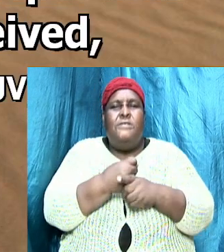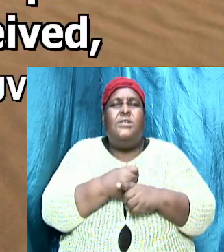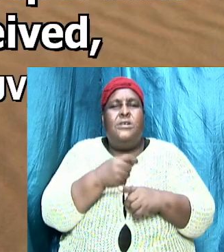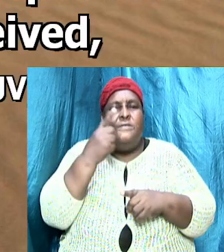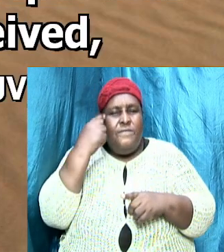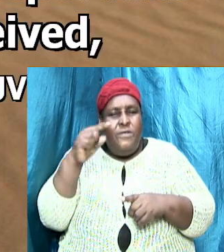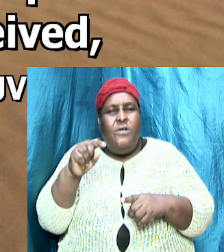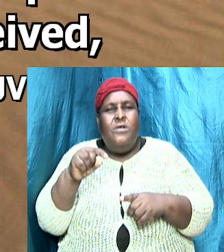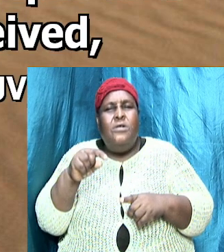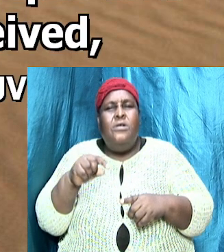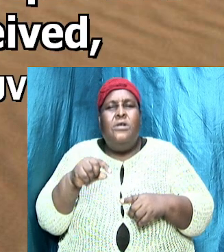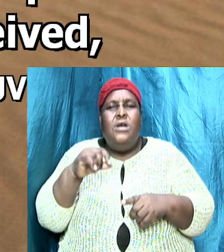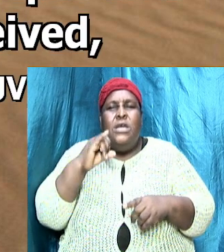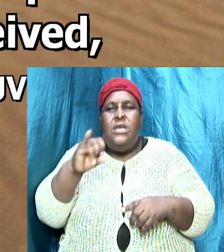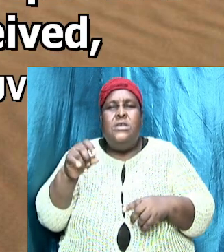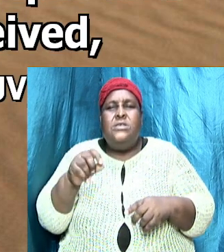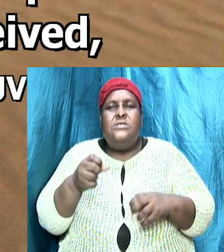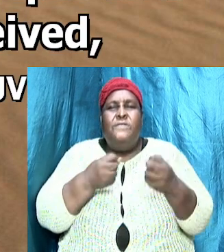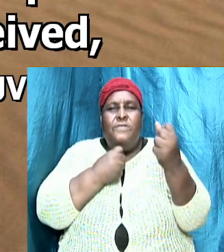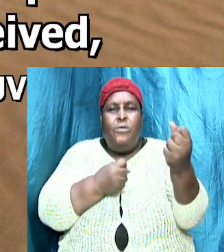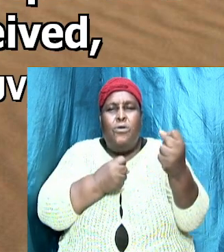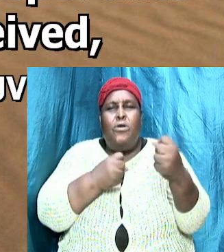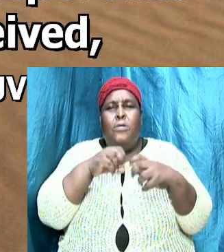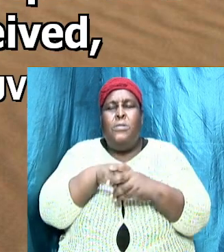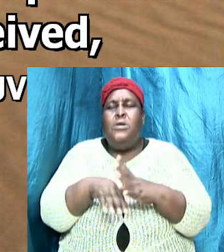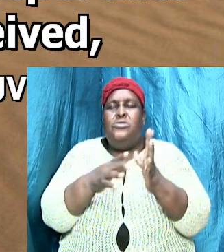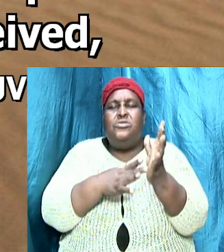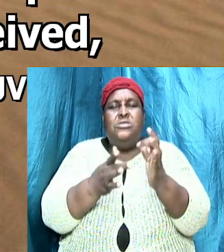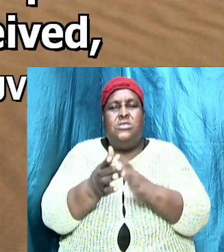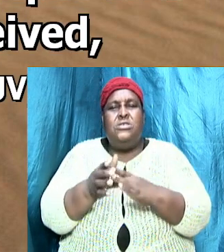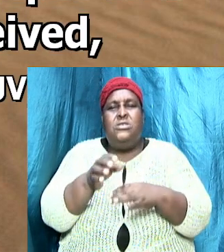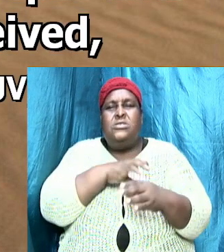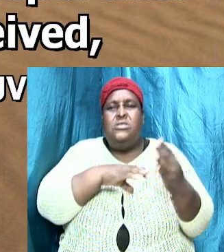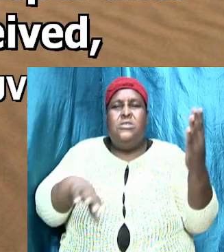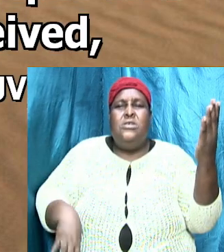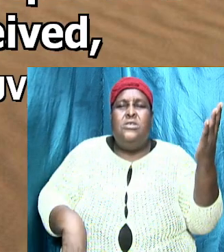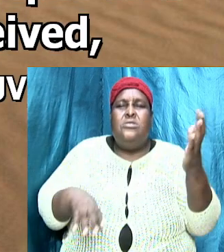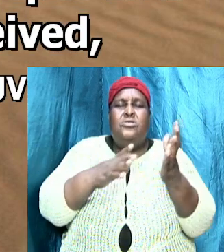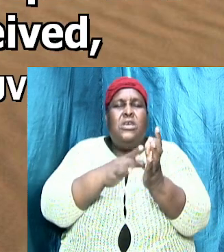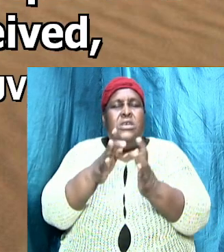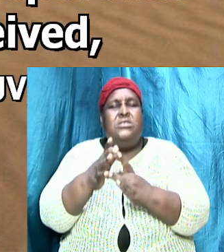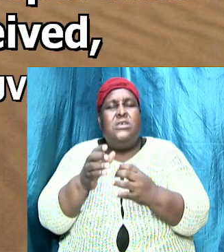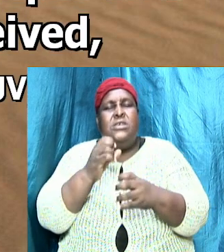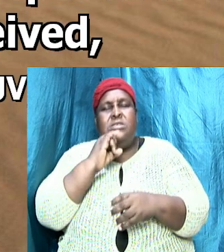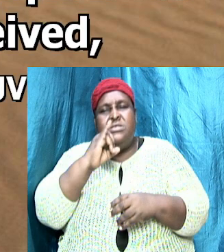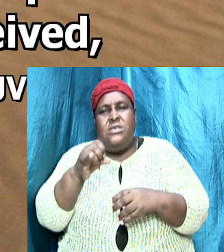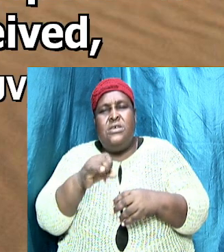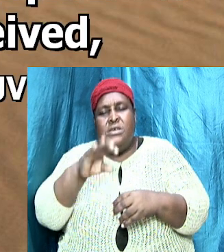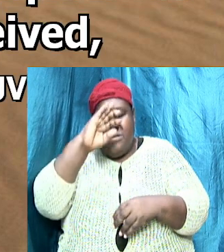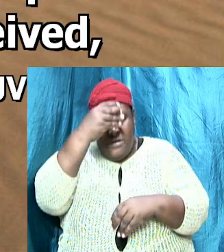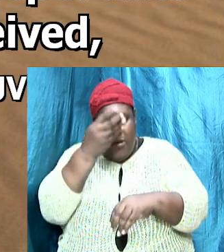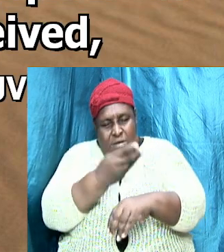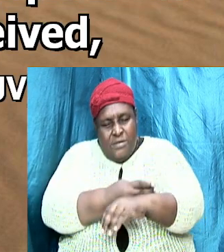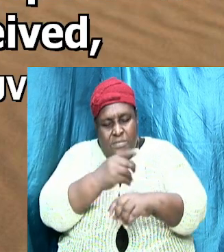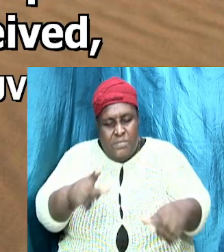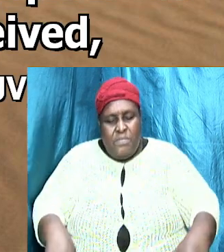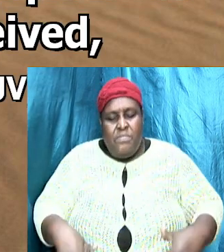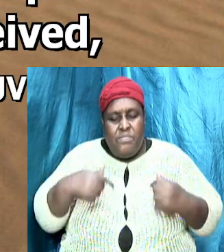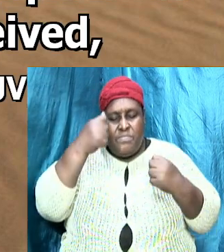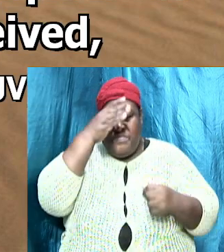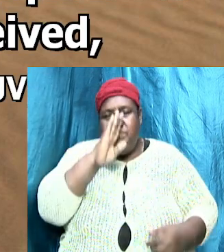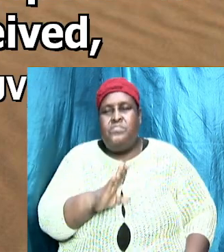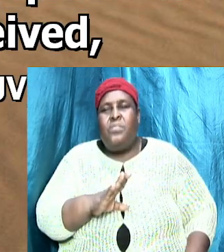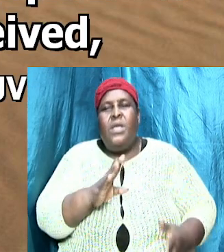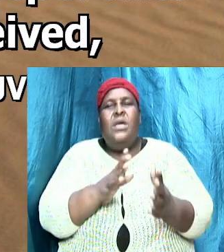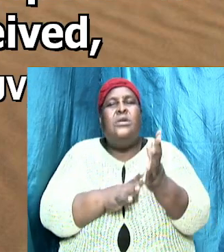Jesus Christ he is the Messiah he is the son of the living God